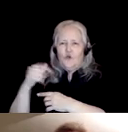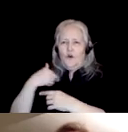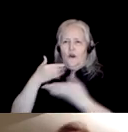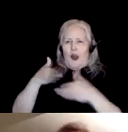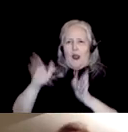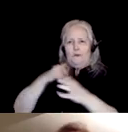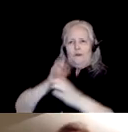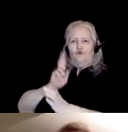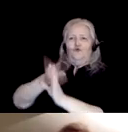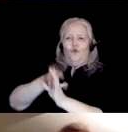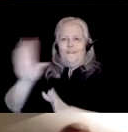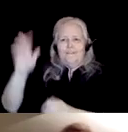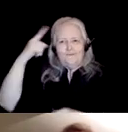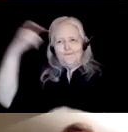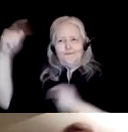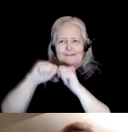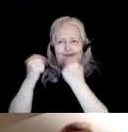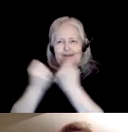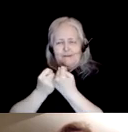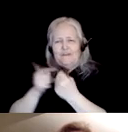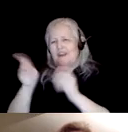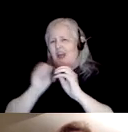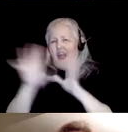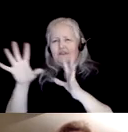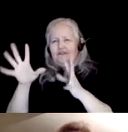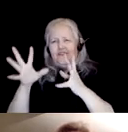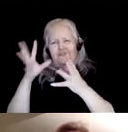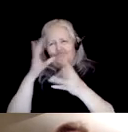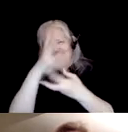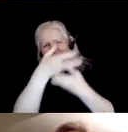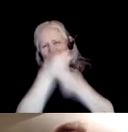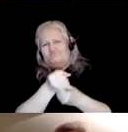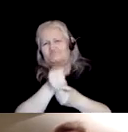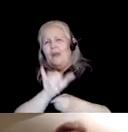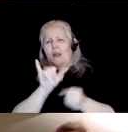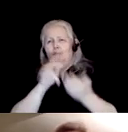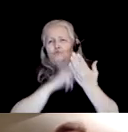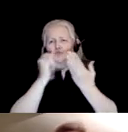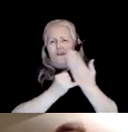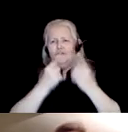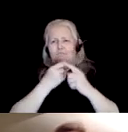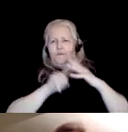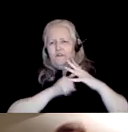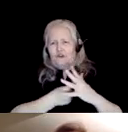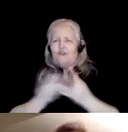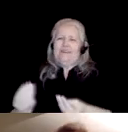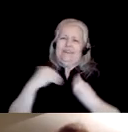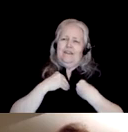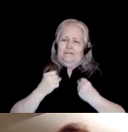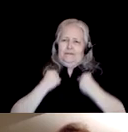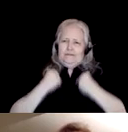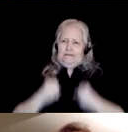john had the faith in this project from the inception and gave us strength to carry it out with him.